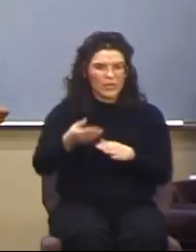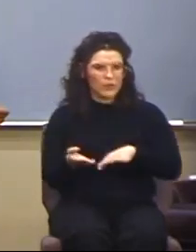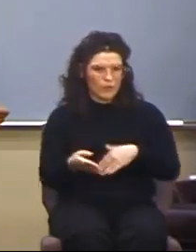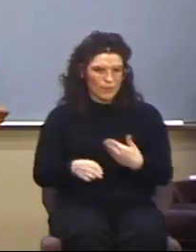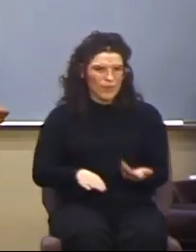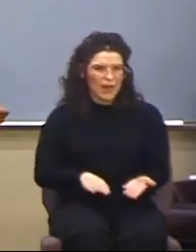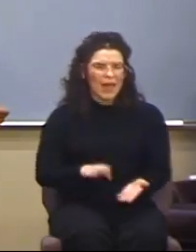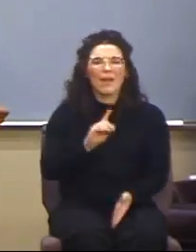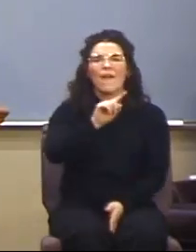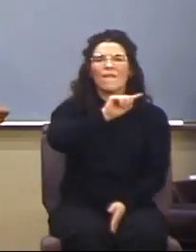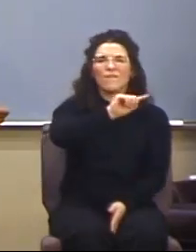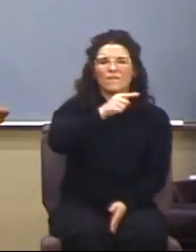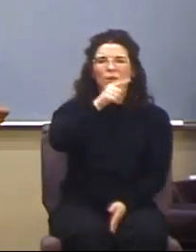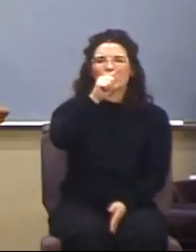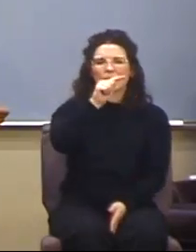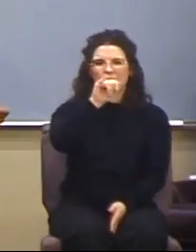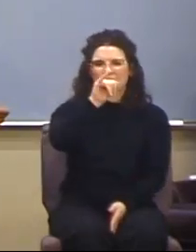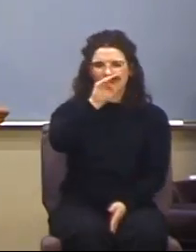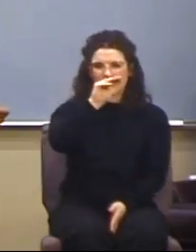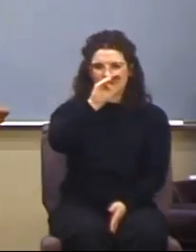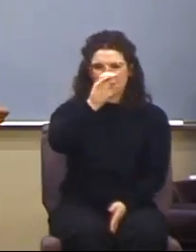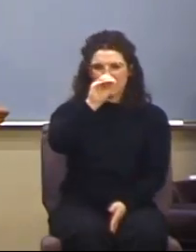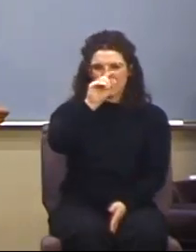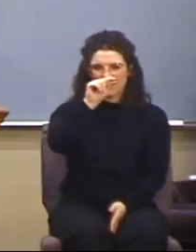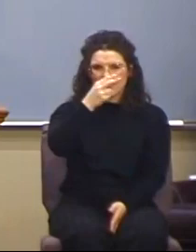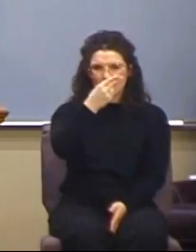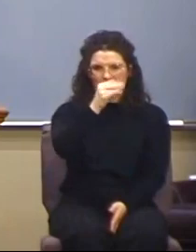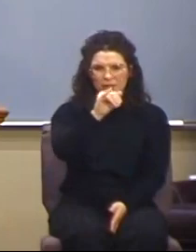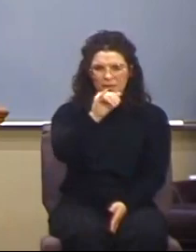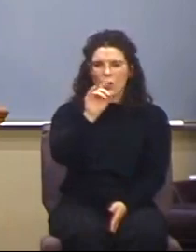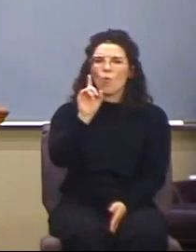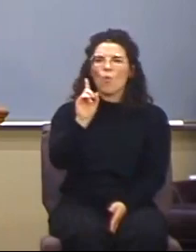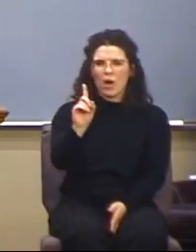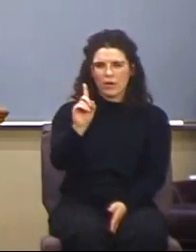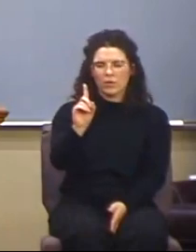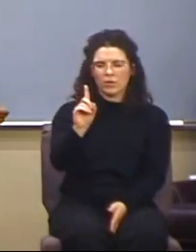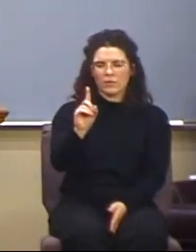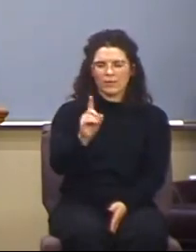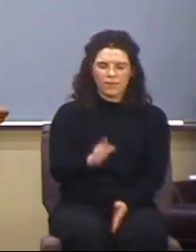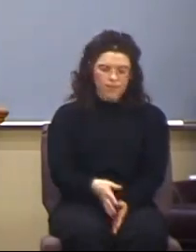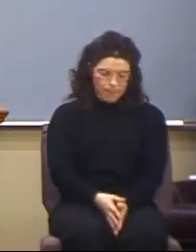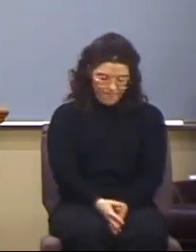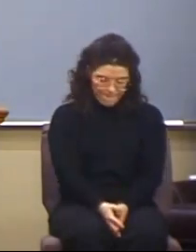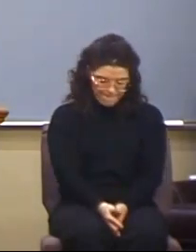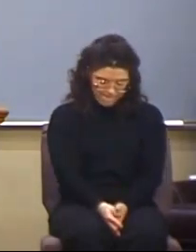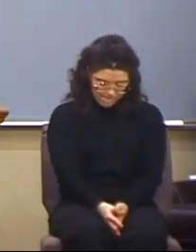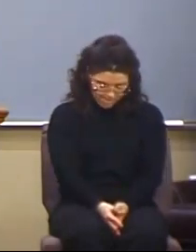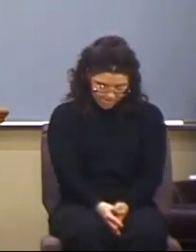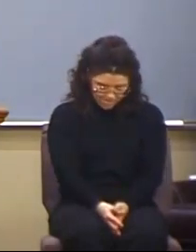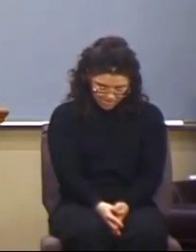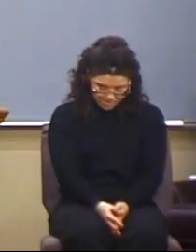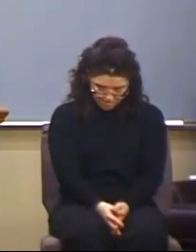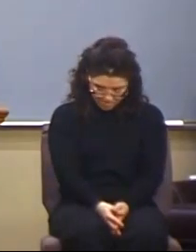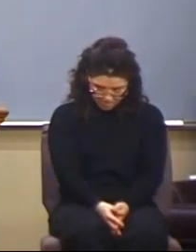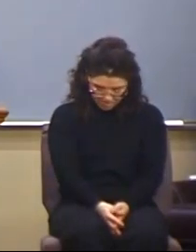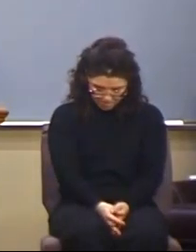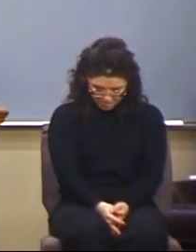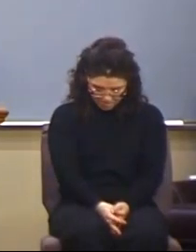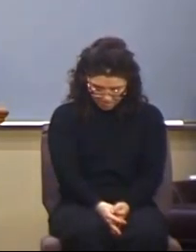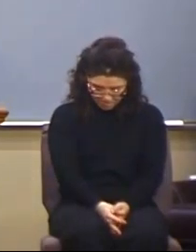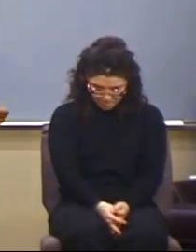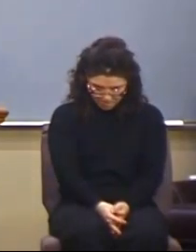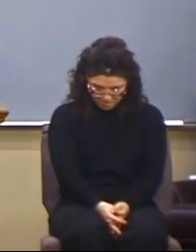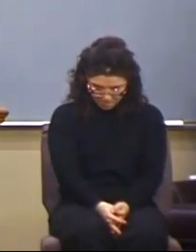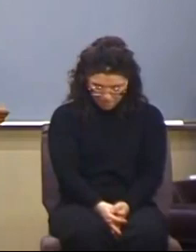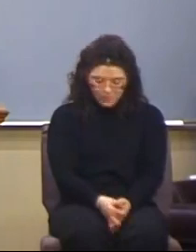dead. 1 Timothy chapter 1. Again, when the apostle Paul identifies Jesus Christ as the Lord, it's